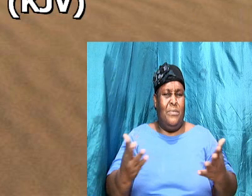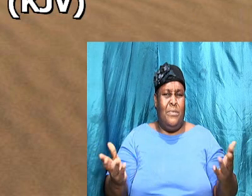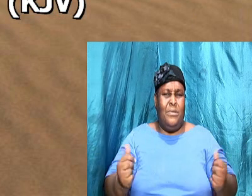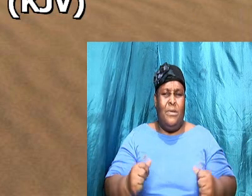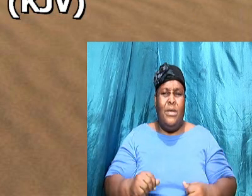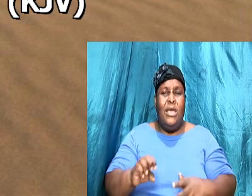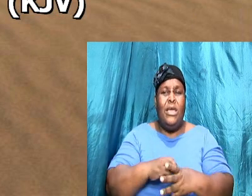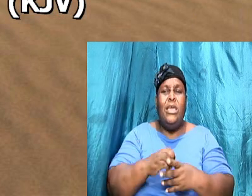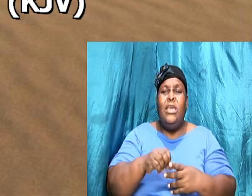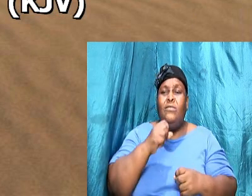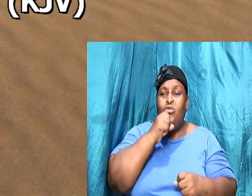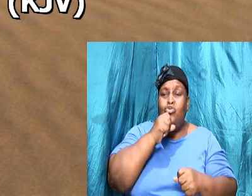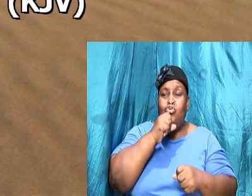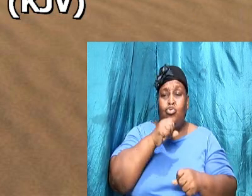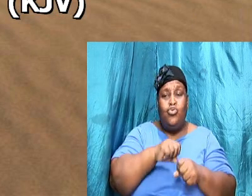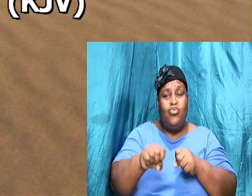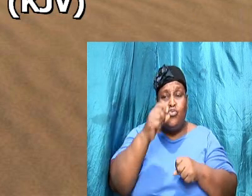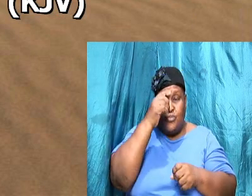even so faith